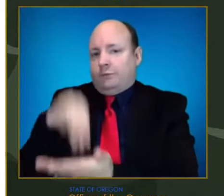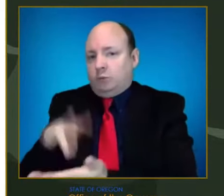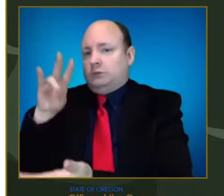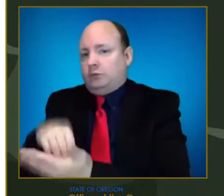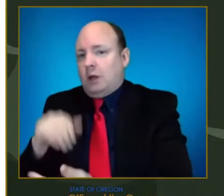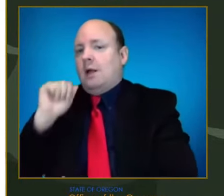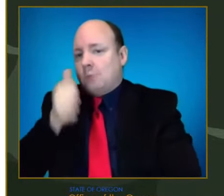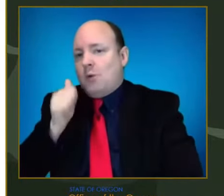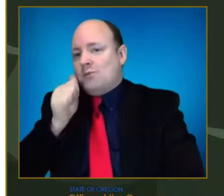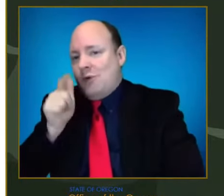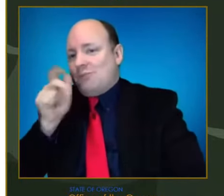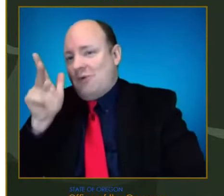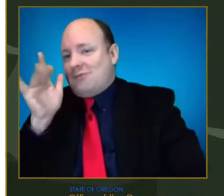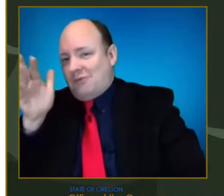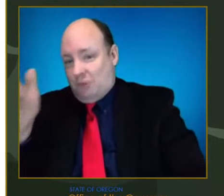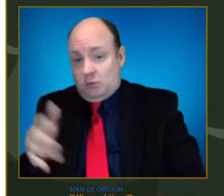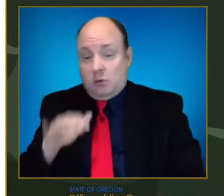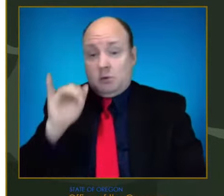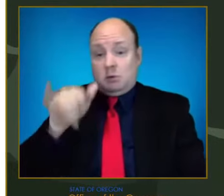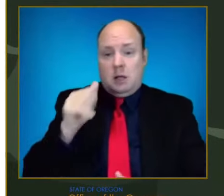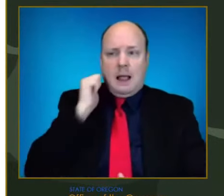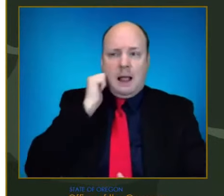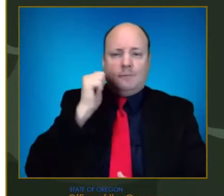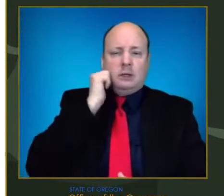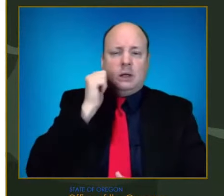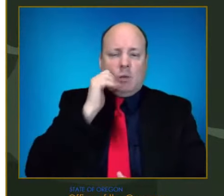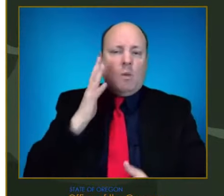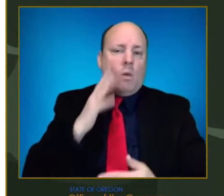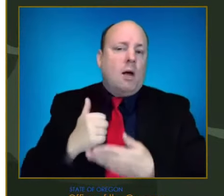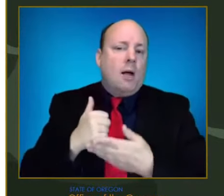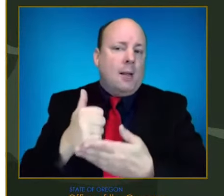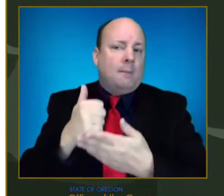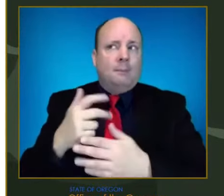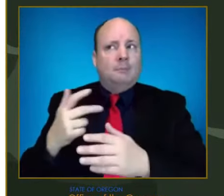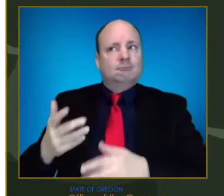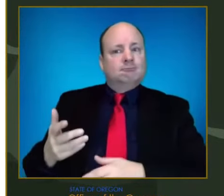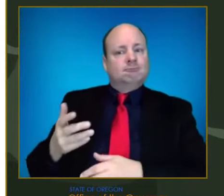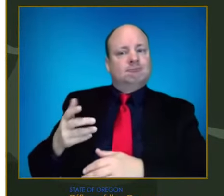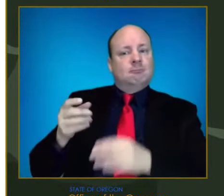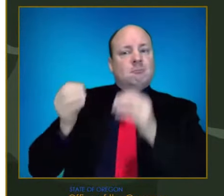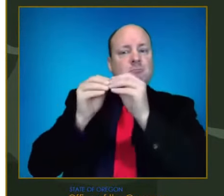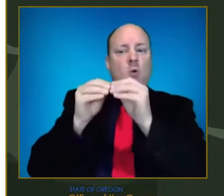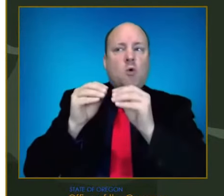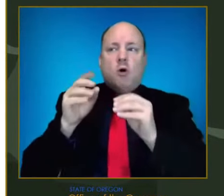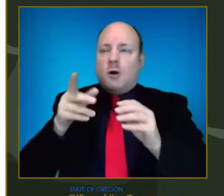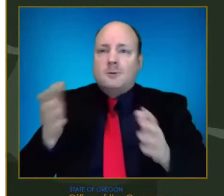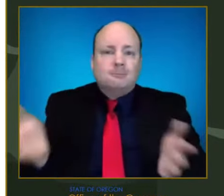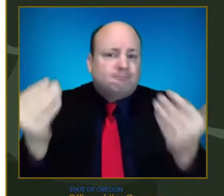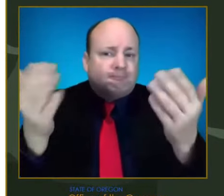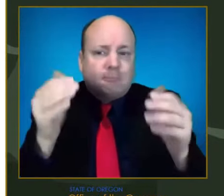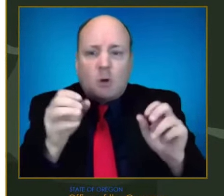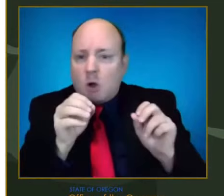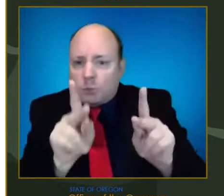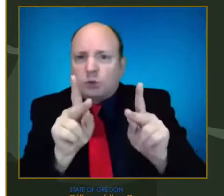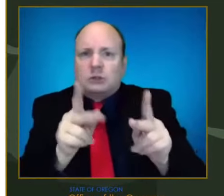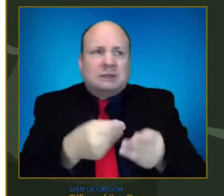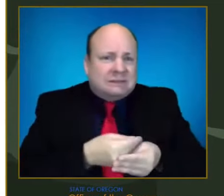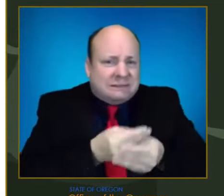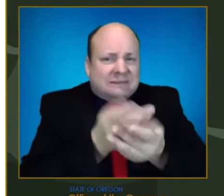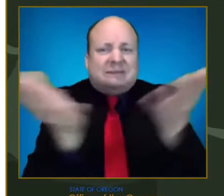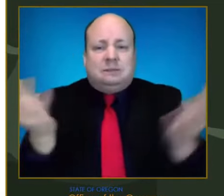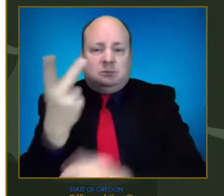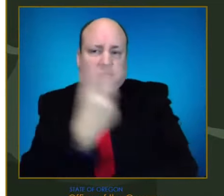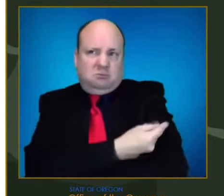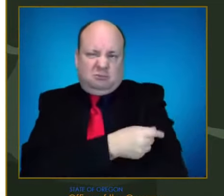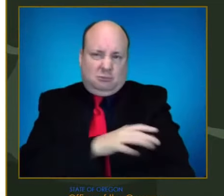and you'll be hearing more about opportunities to get boosted around the state. Of course, the higher risk populations are going to